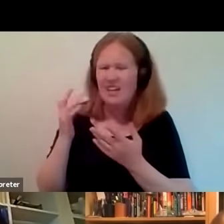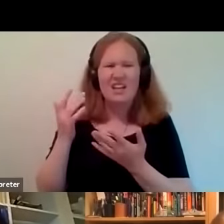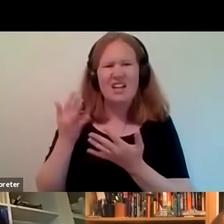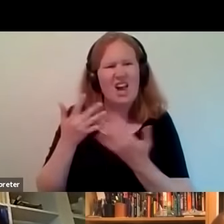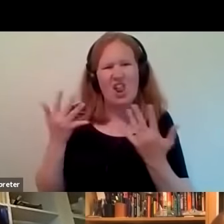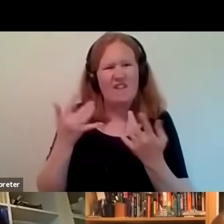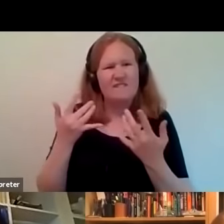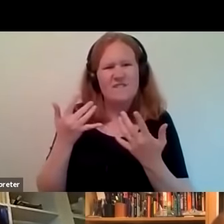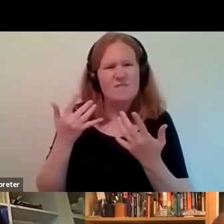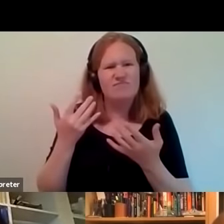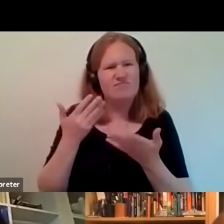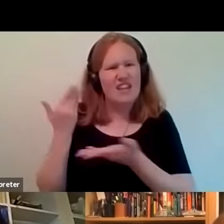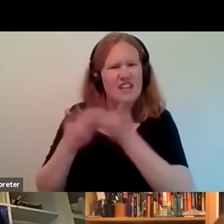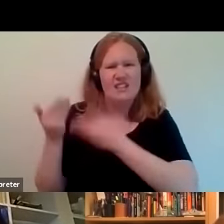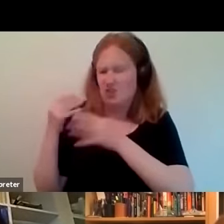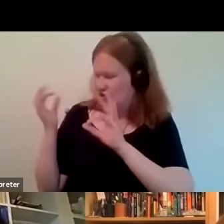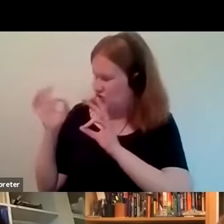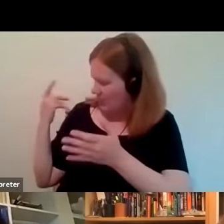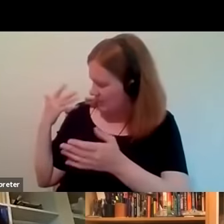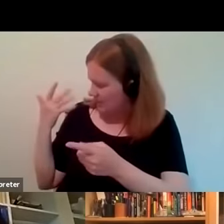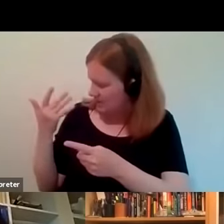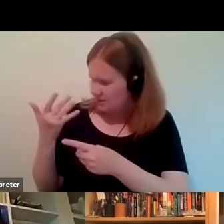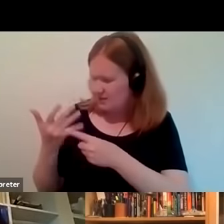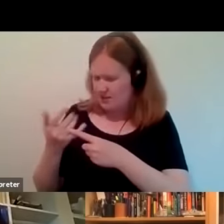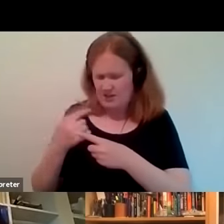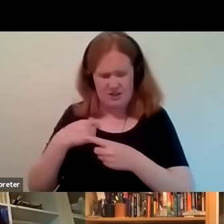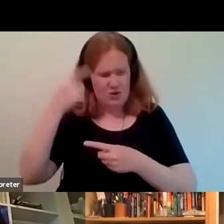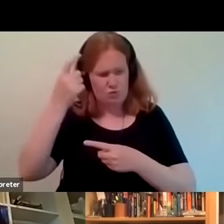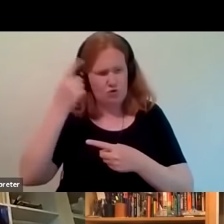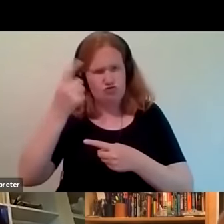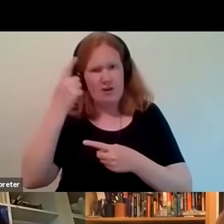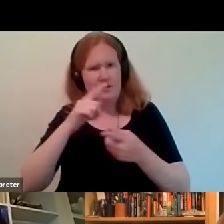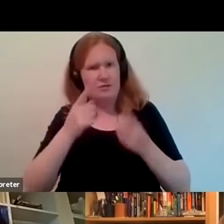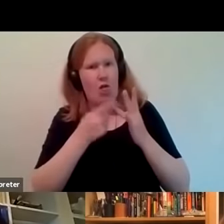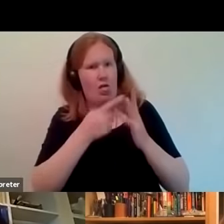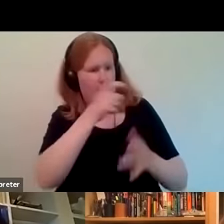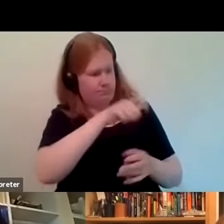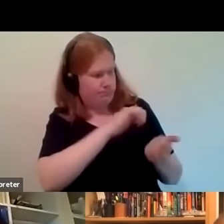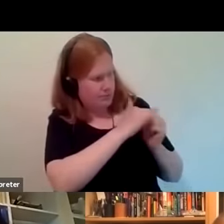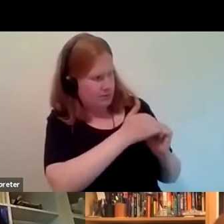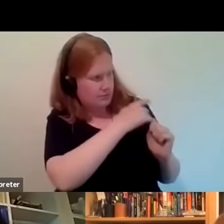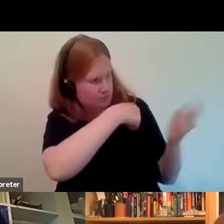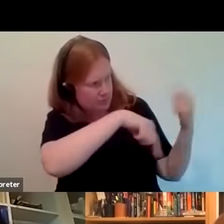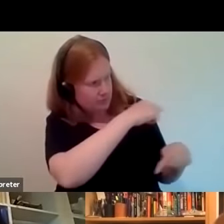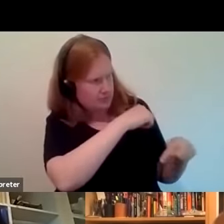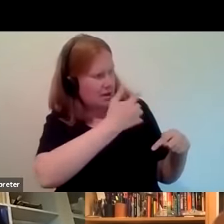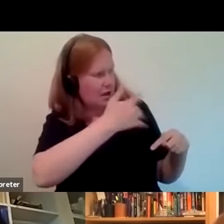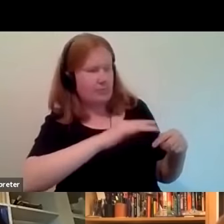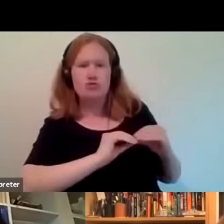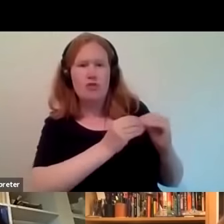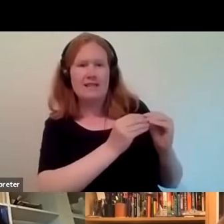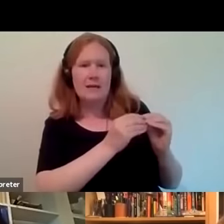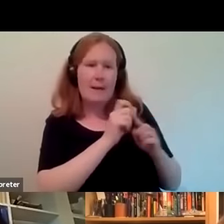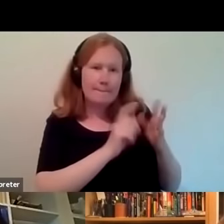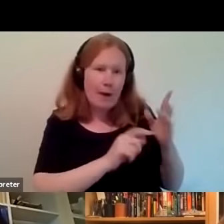lot actually and you wonder because your peers that might have been making any form of pop or rock